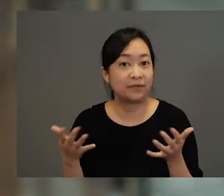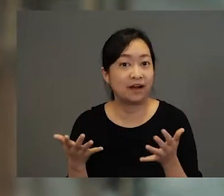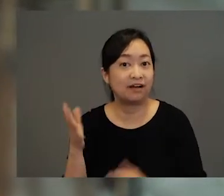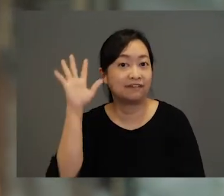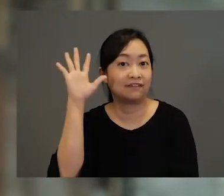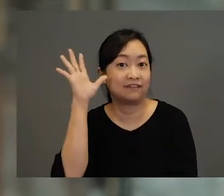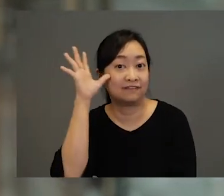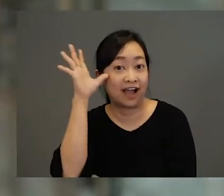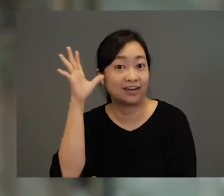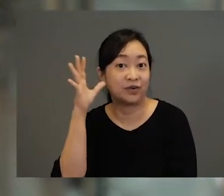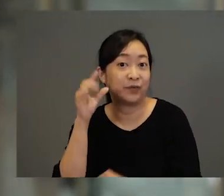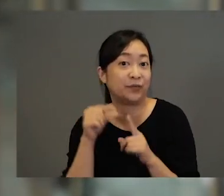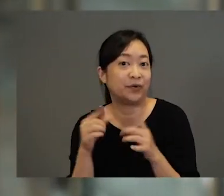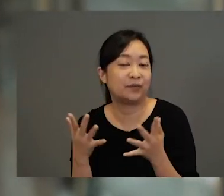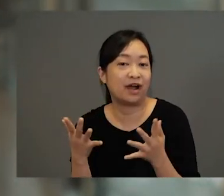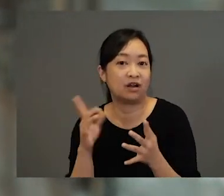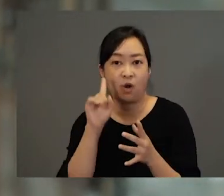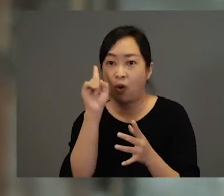remembered his father's words.